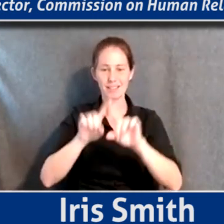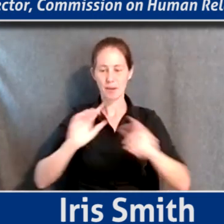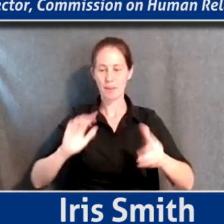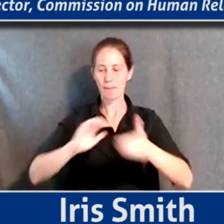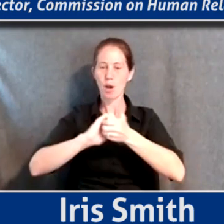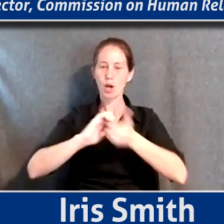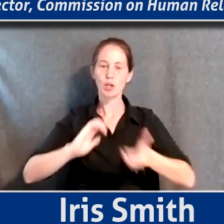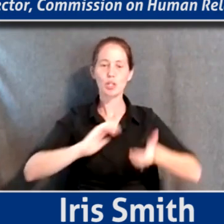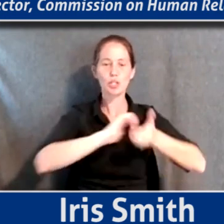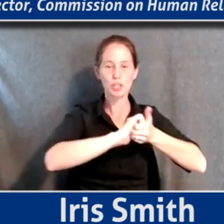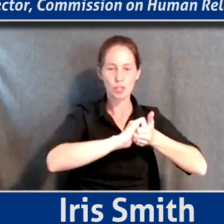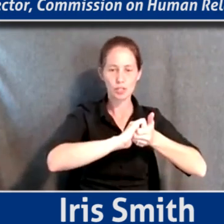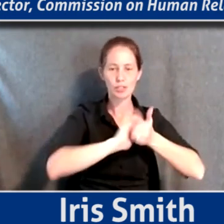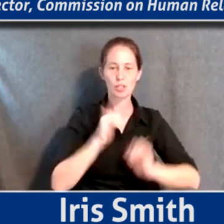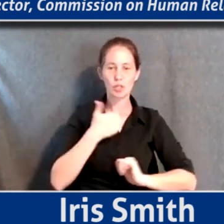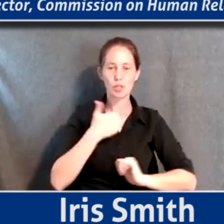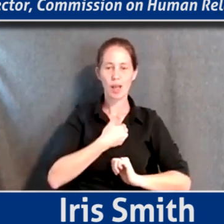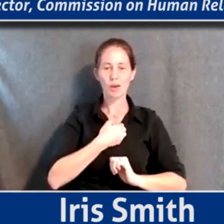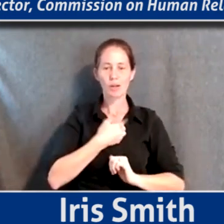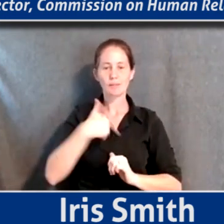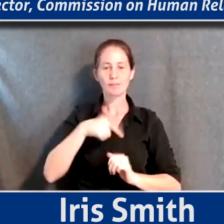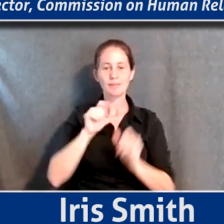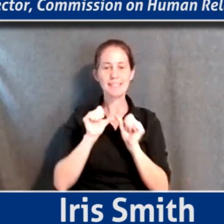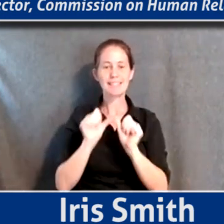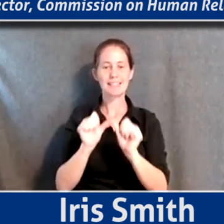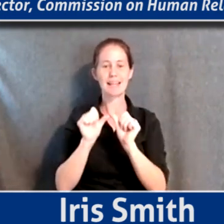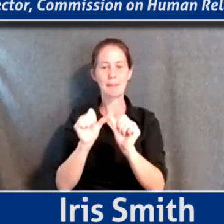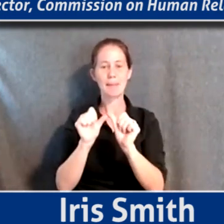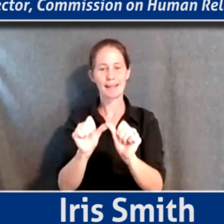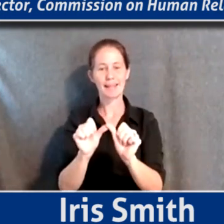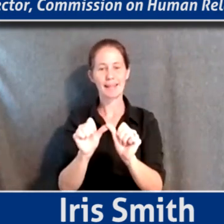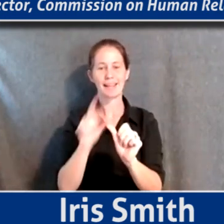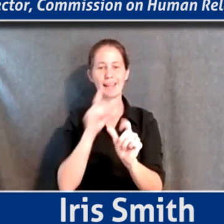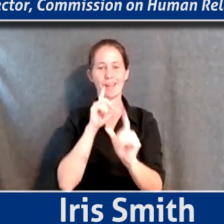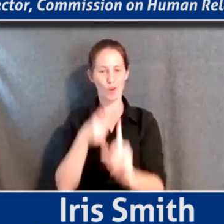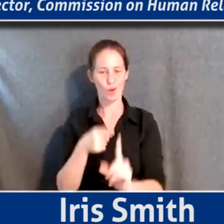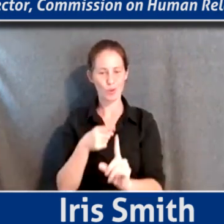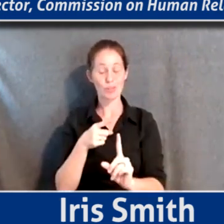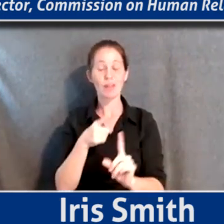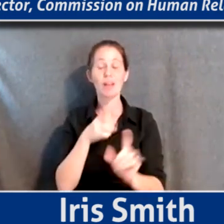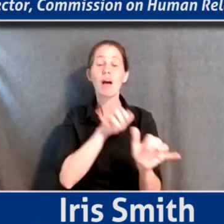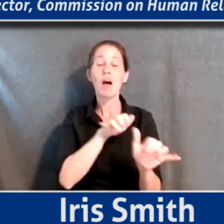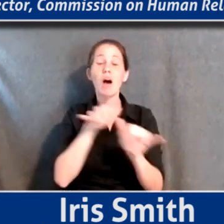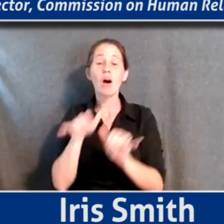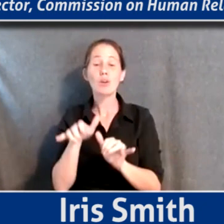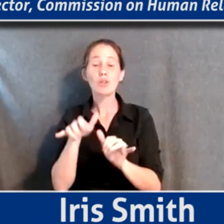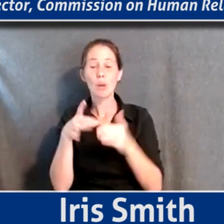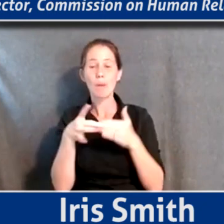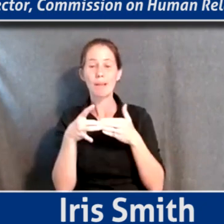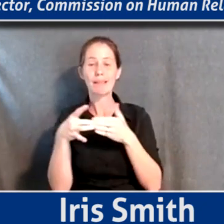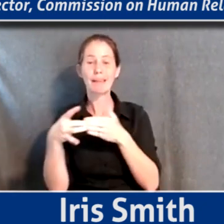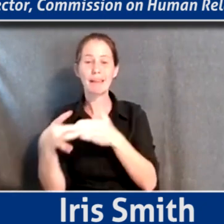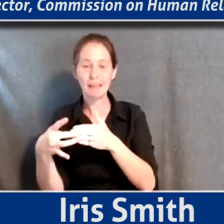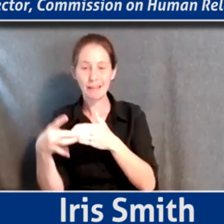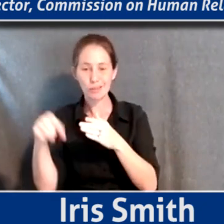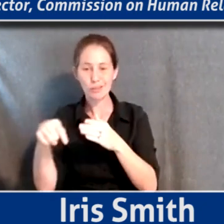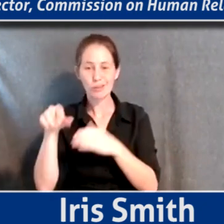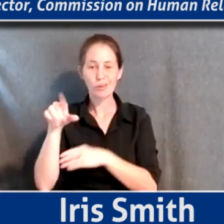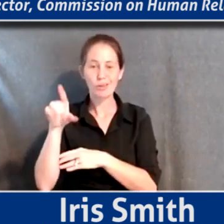to our sustainability, to sustainability goals, and then also leading it up to a VLR,